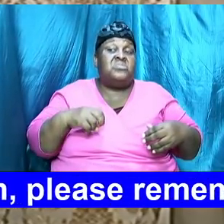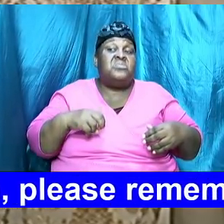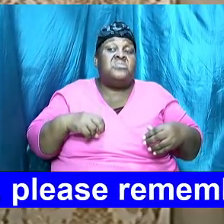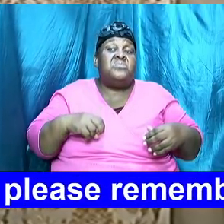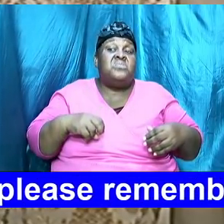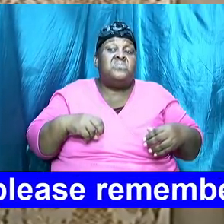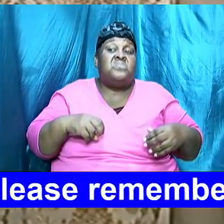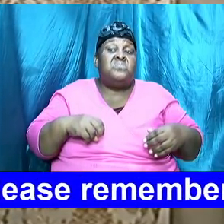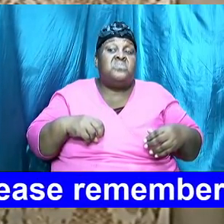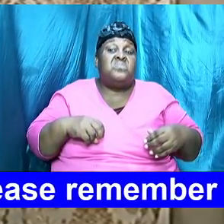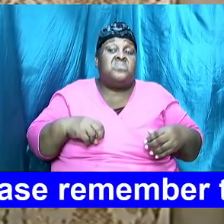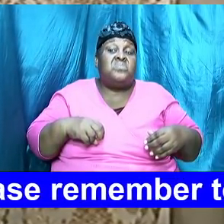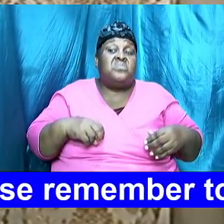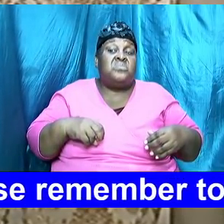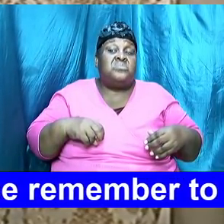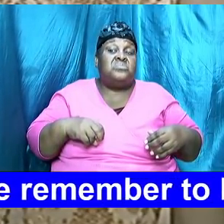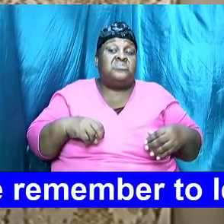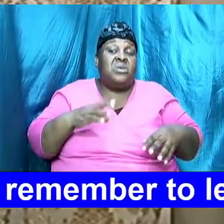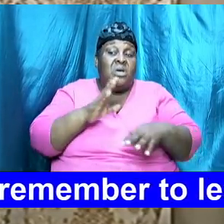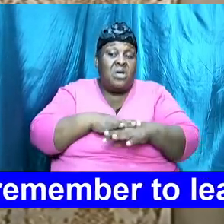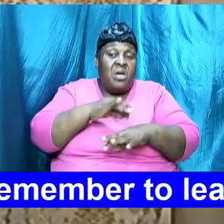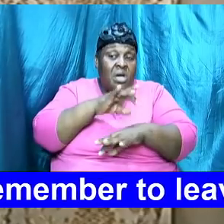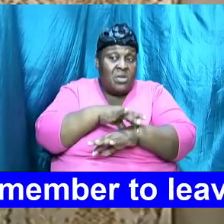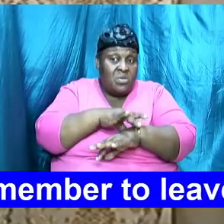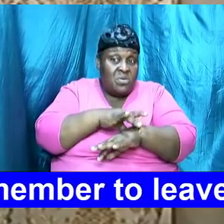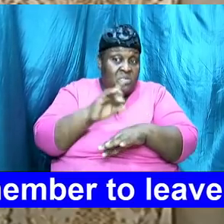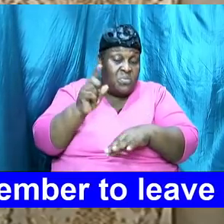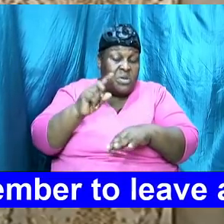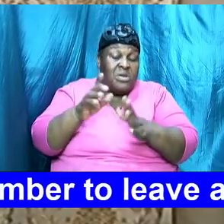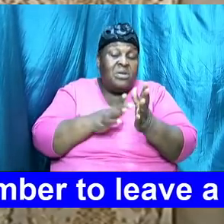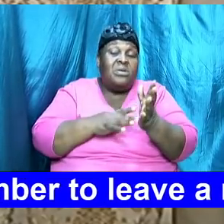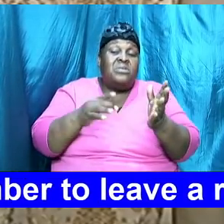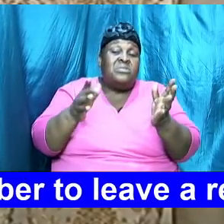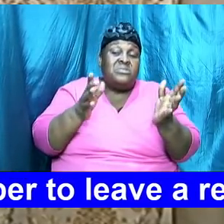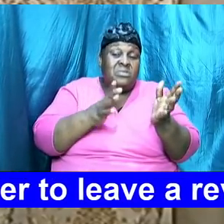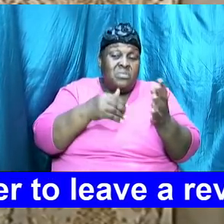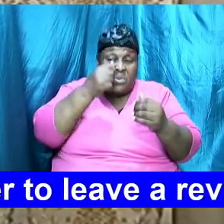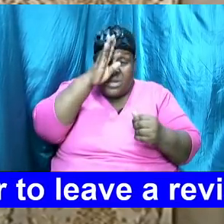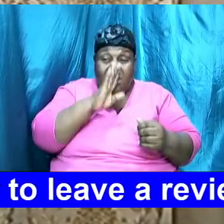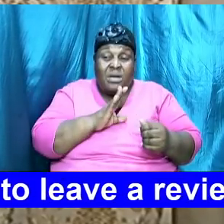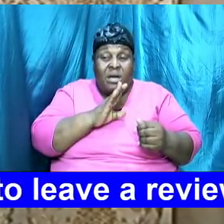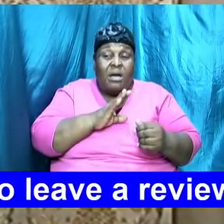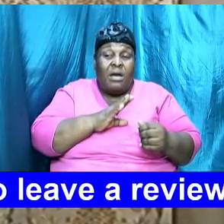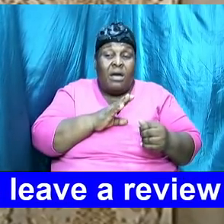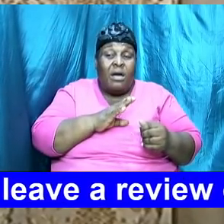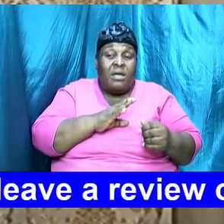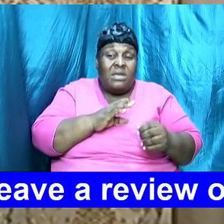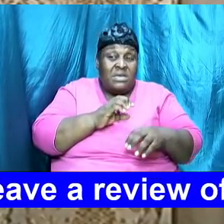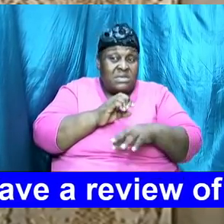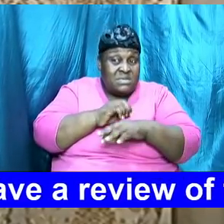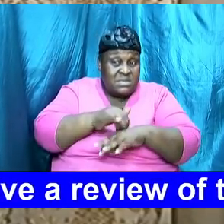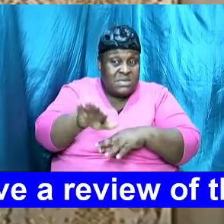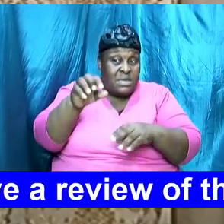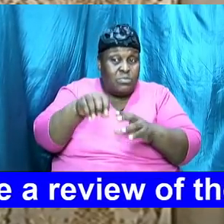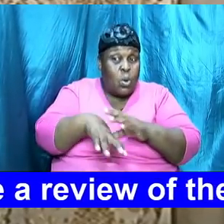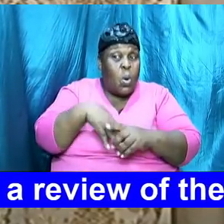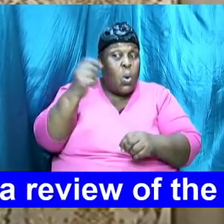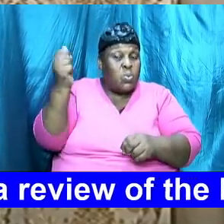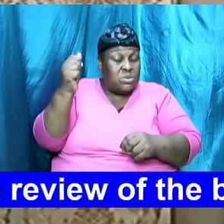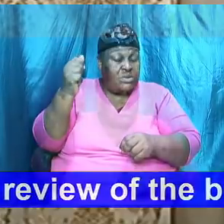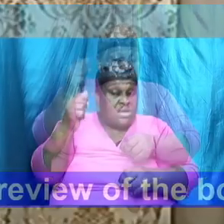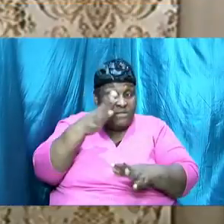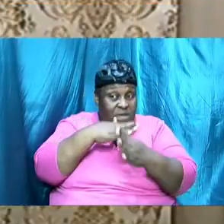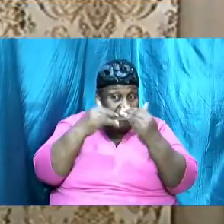this realm remember when Eve came in both Adam and Eve was here Satan just turn up so he was here but